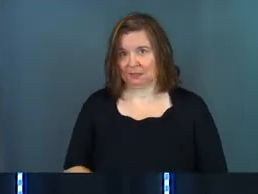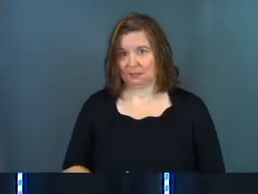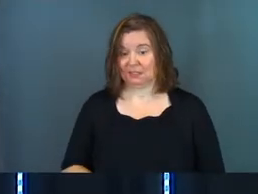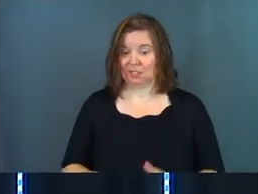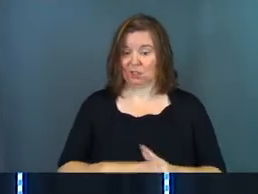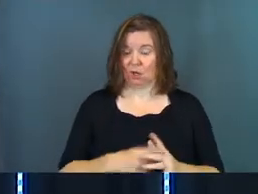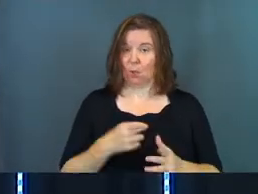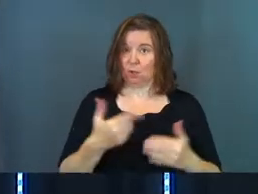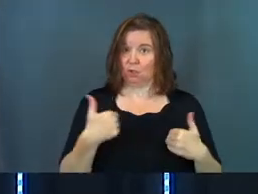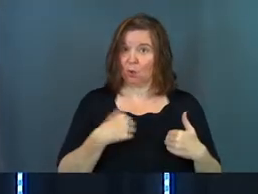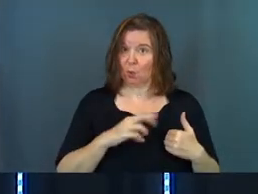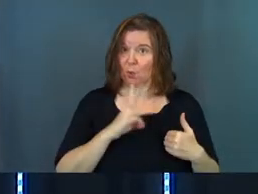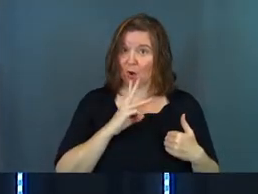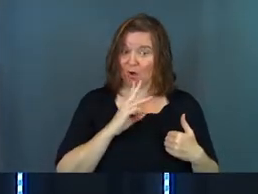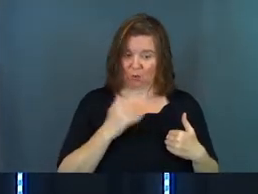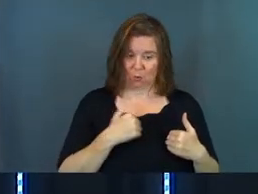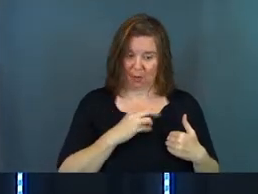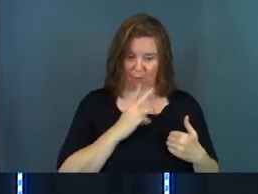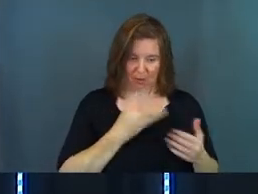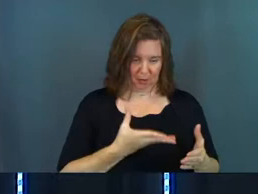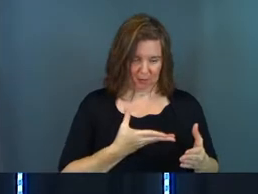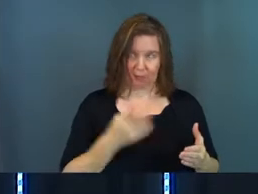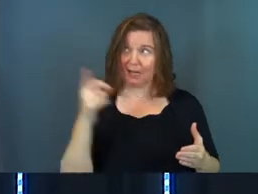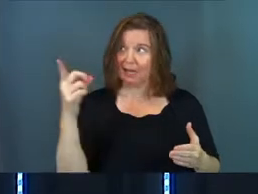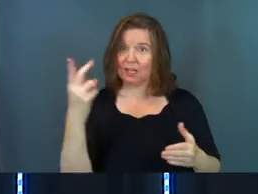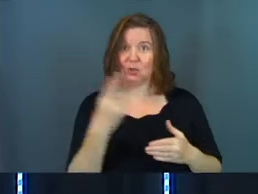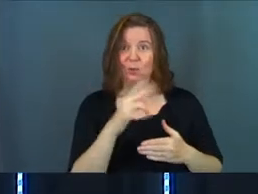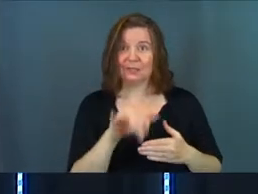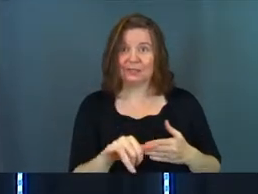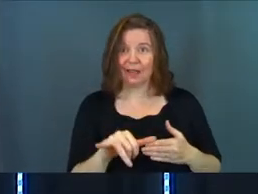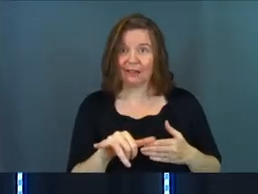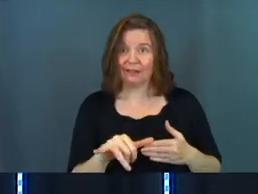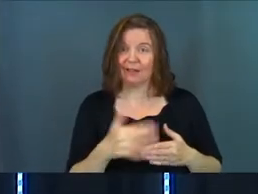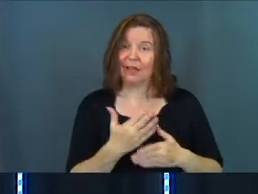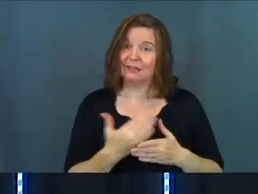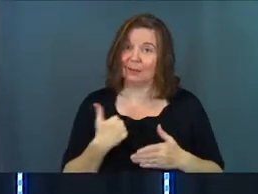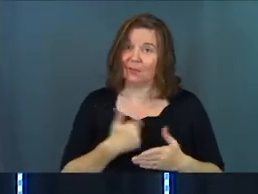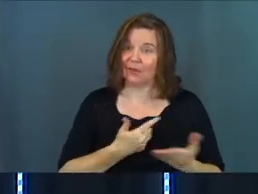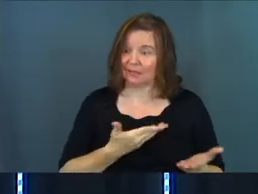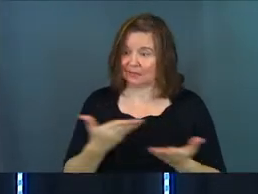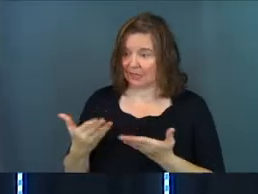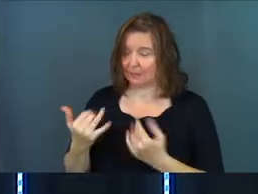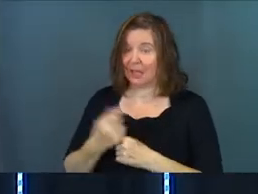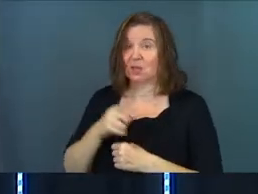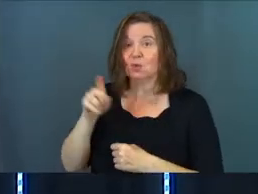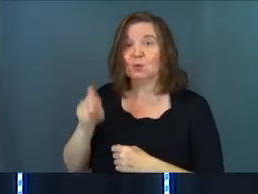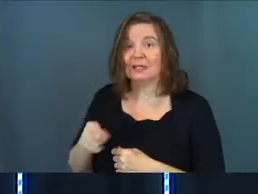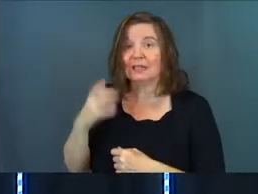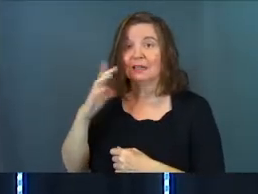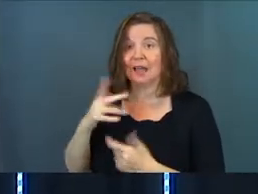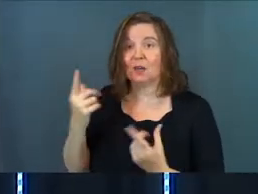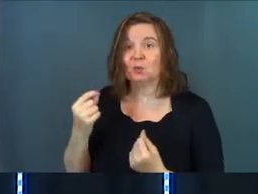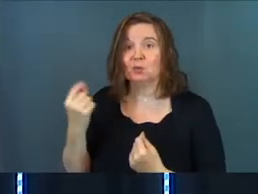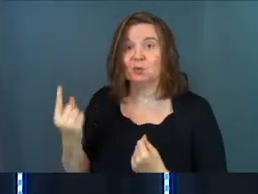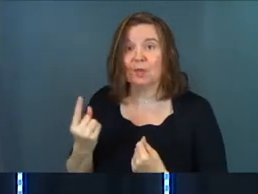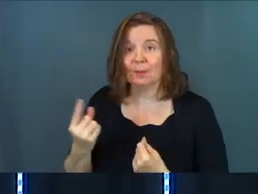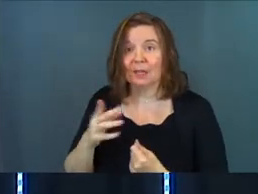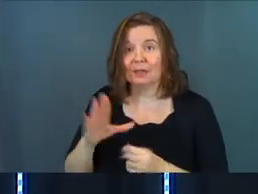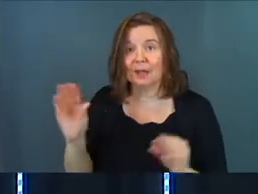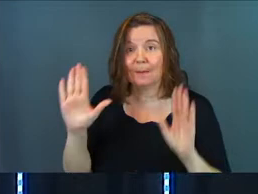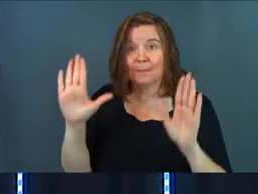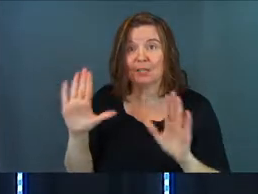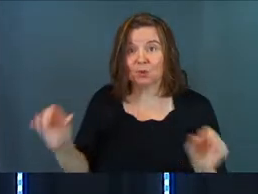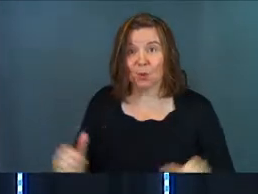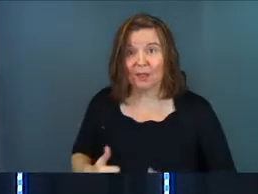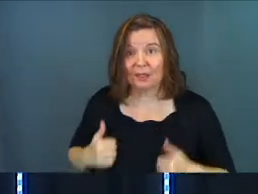He starts with your water and he makes it wine. And some of us came today and you need God to do something amazing